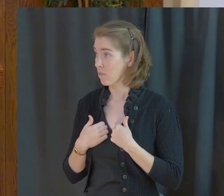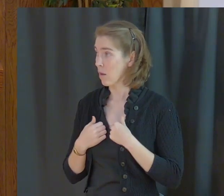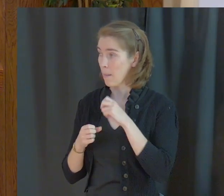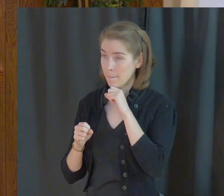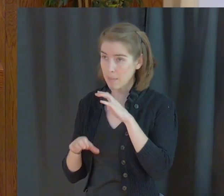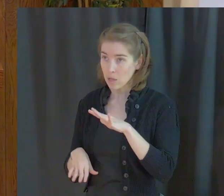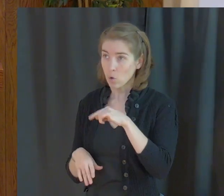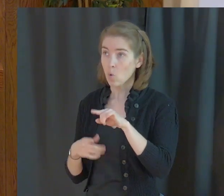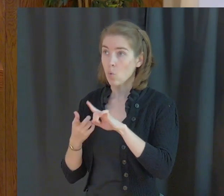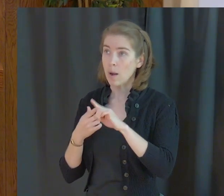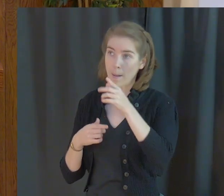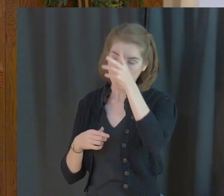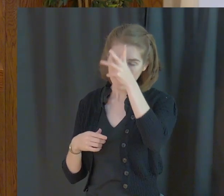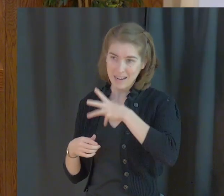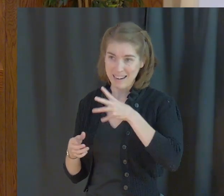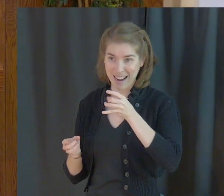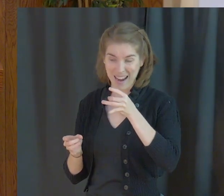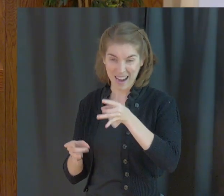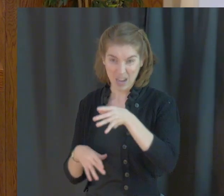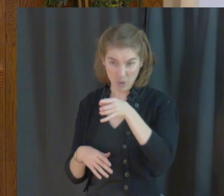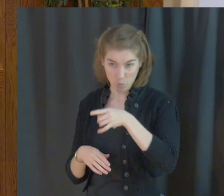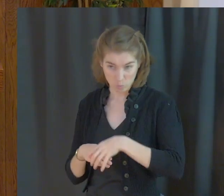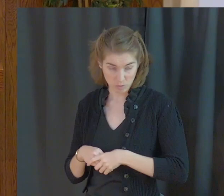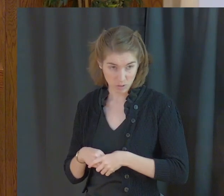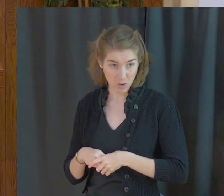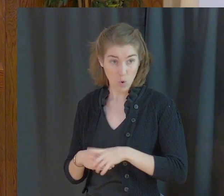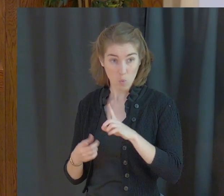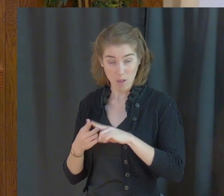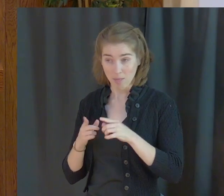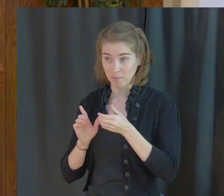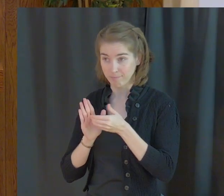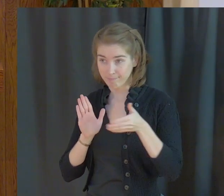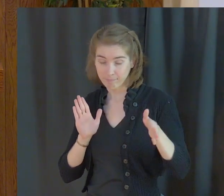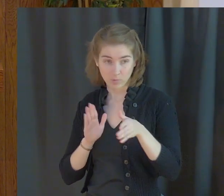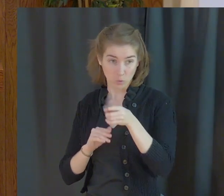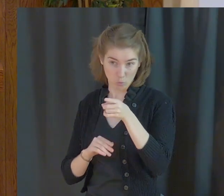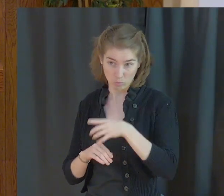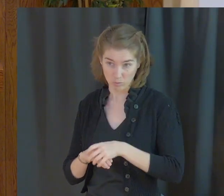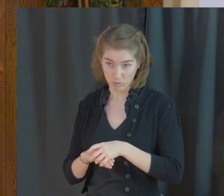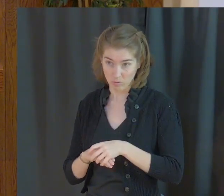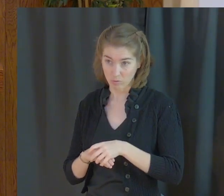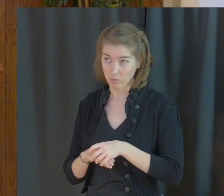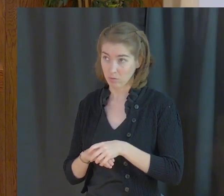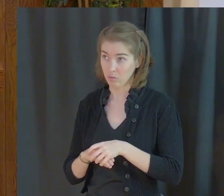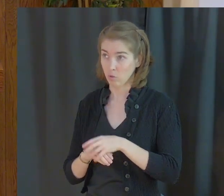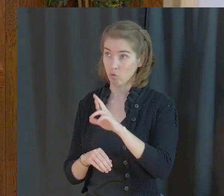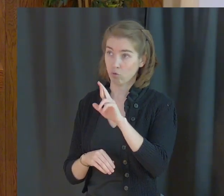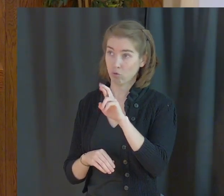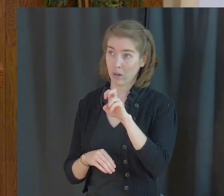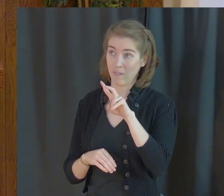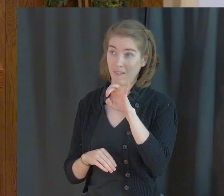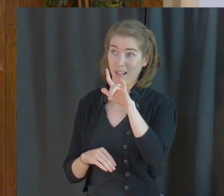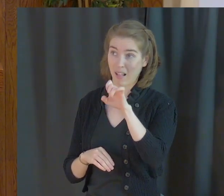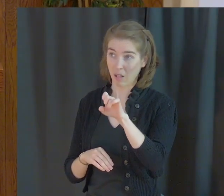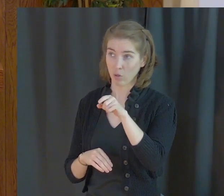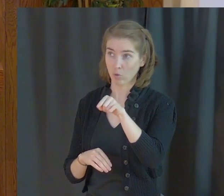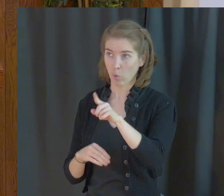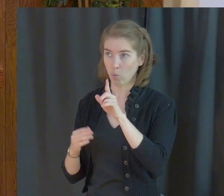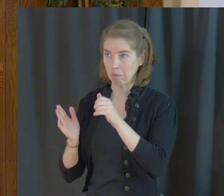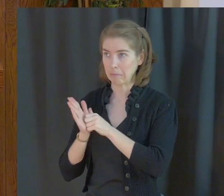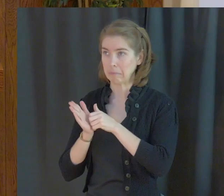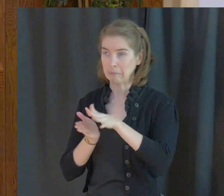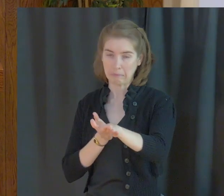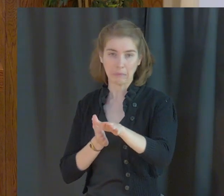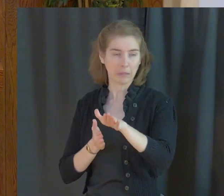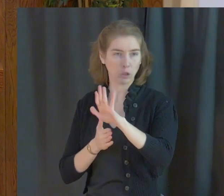Blessed are you when men hate you, when they exclude you, revile you, when they cast you out,